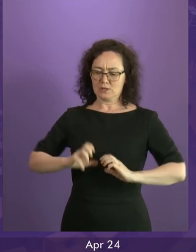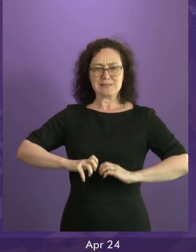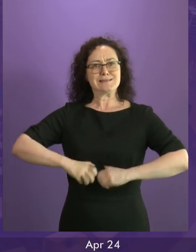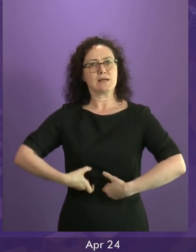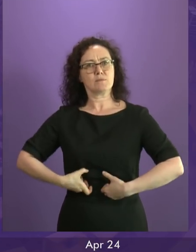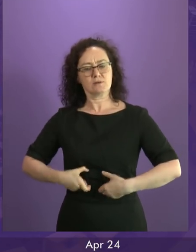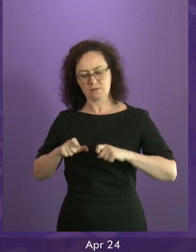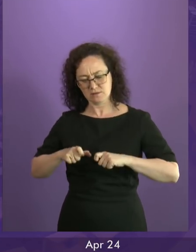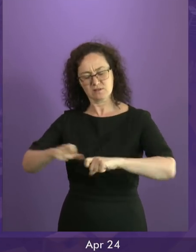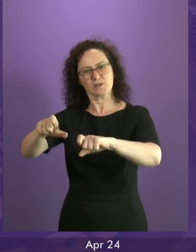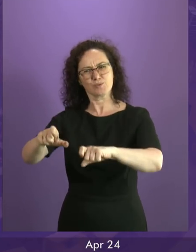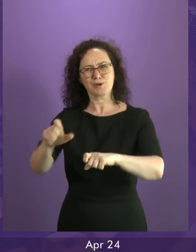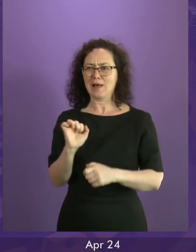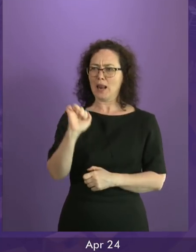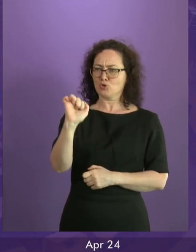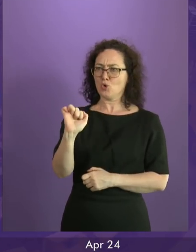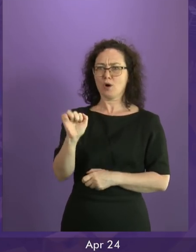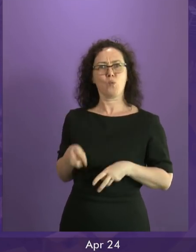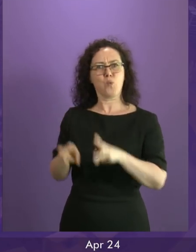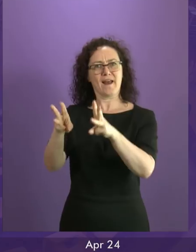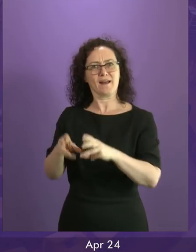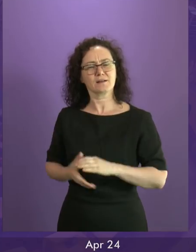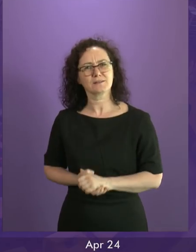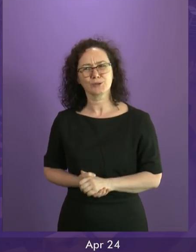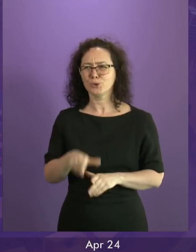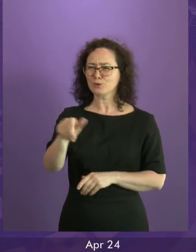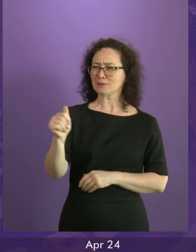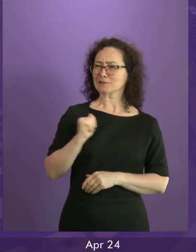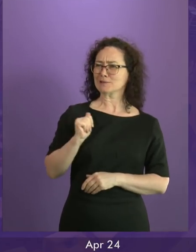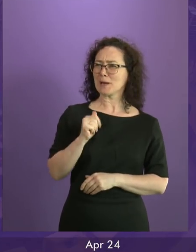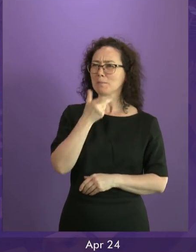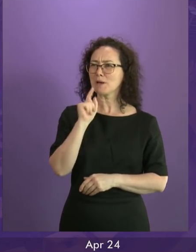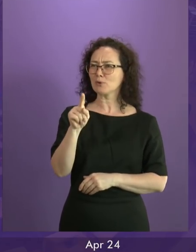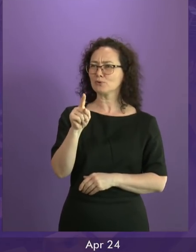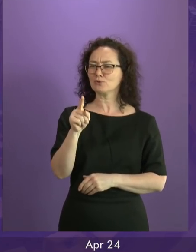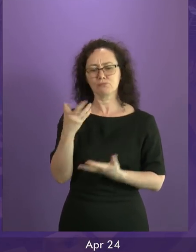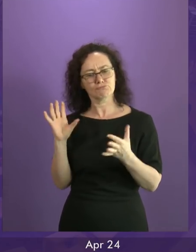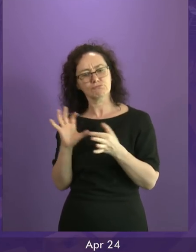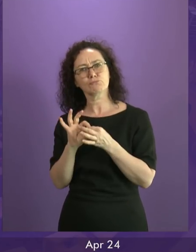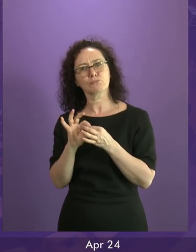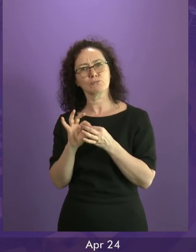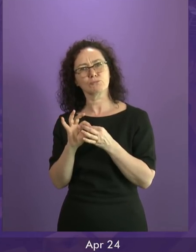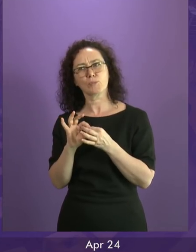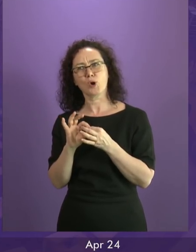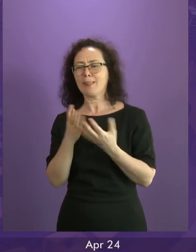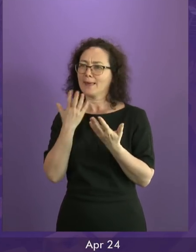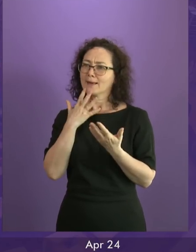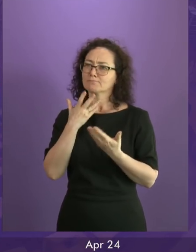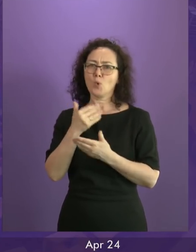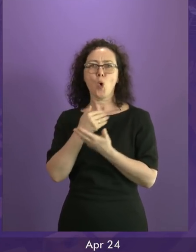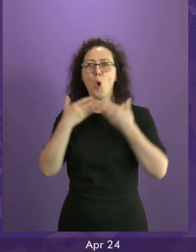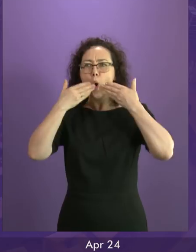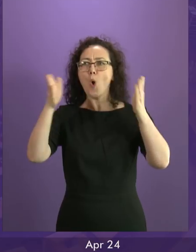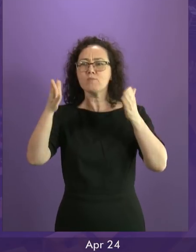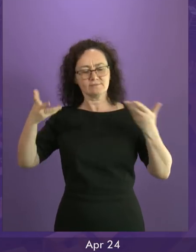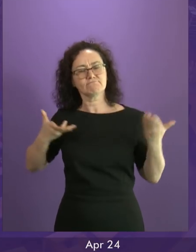the highway statement. She cannot expect people to engage in honest dialogue within a citizens'